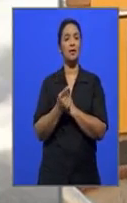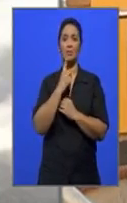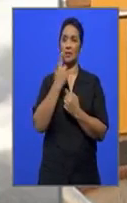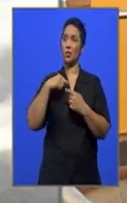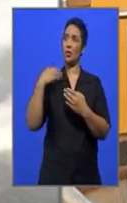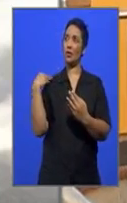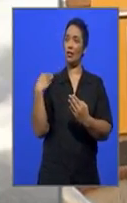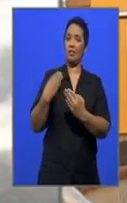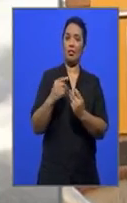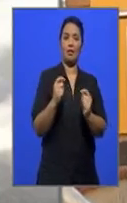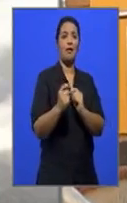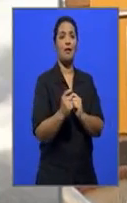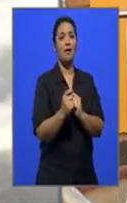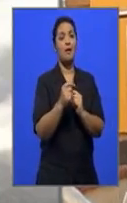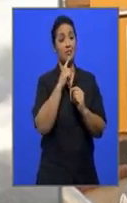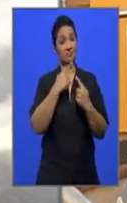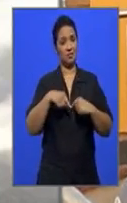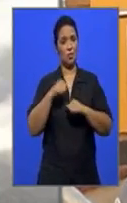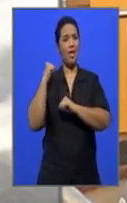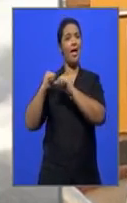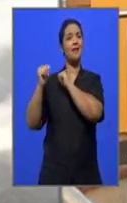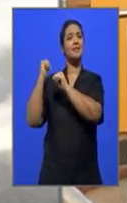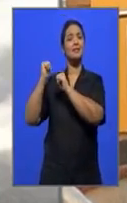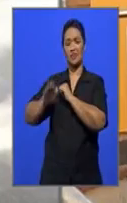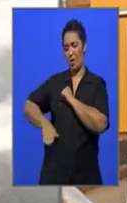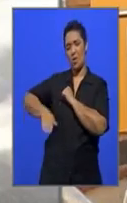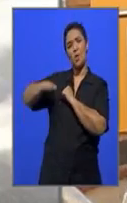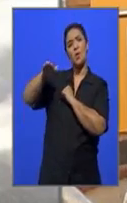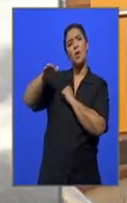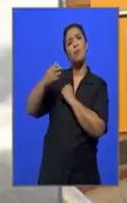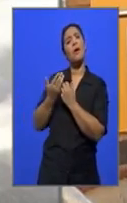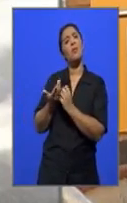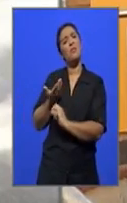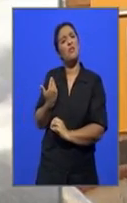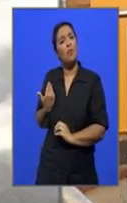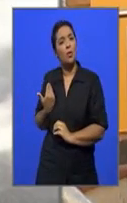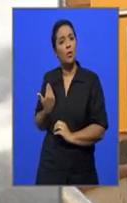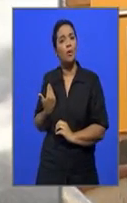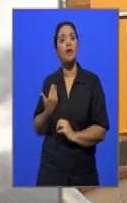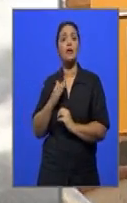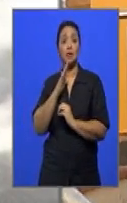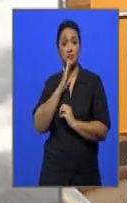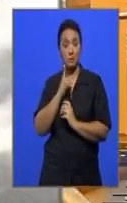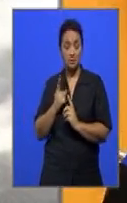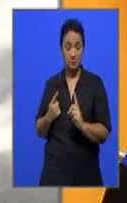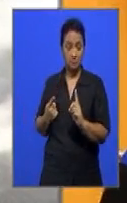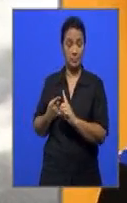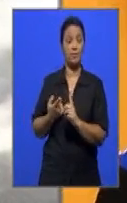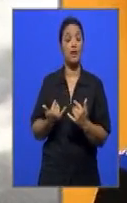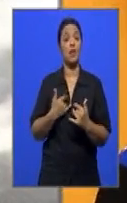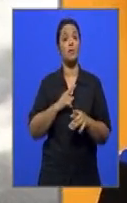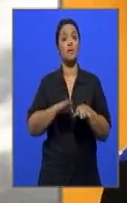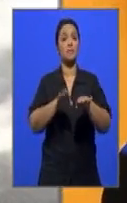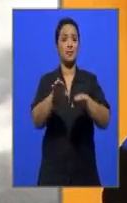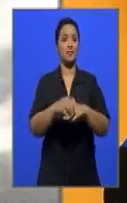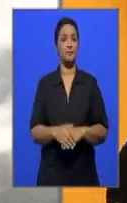we are, in terms of what our ancestors were and how they grew up in the past, and what they had to go through to get to where they are here now. It